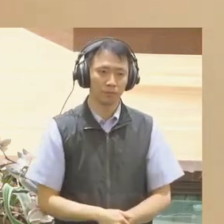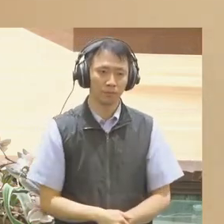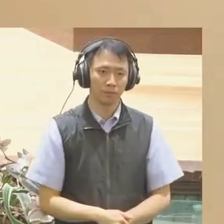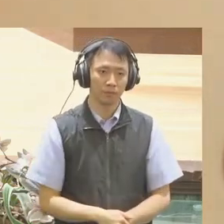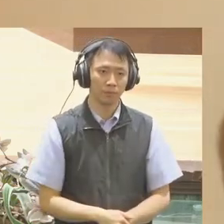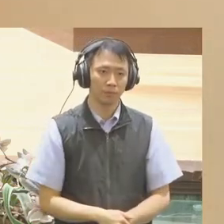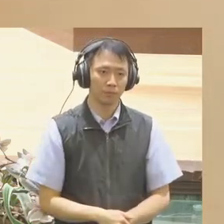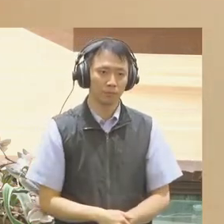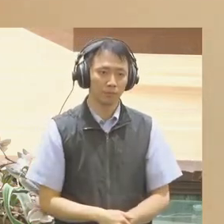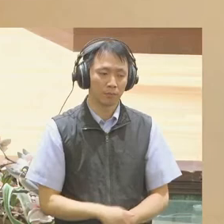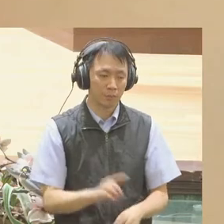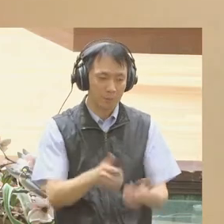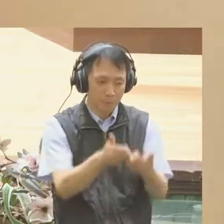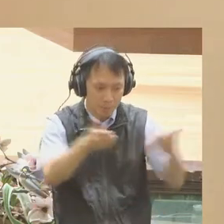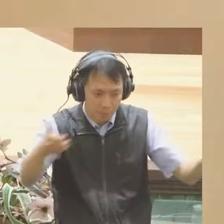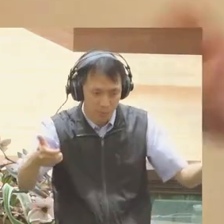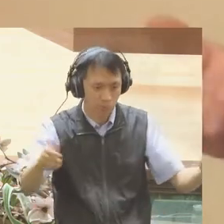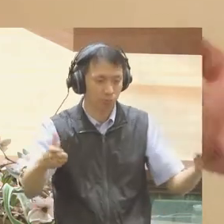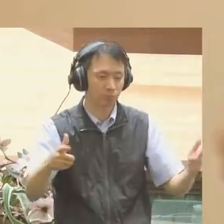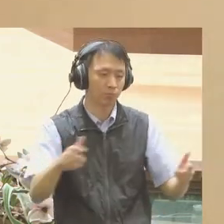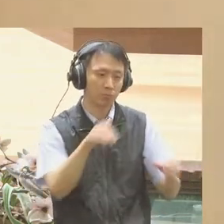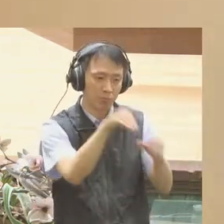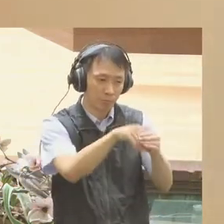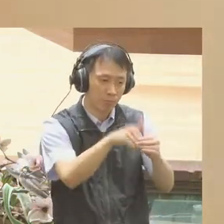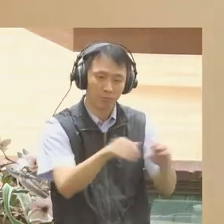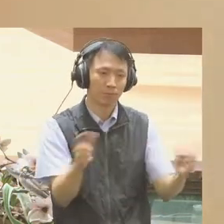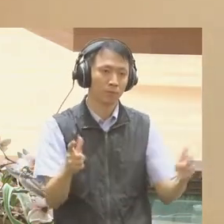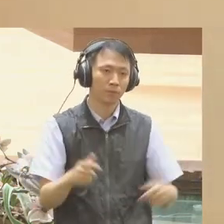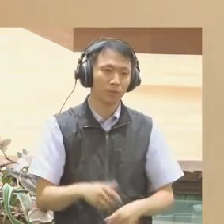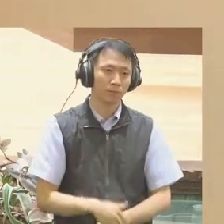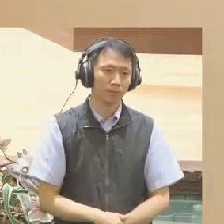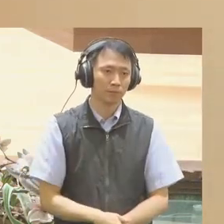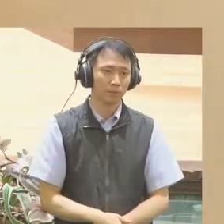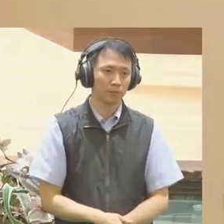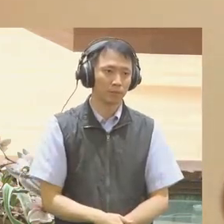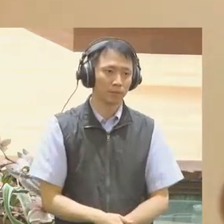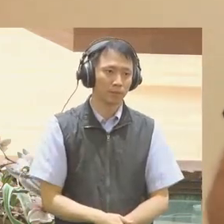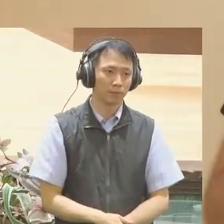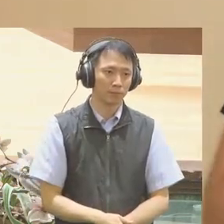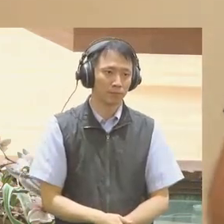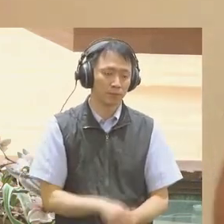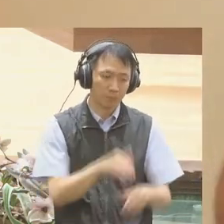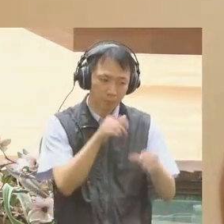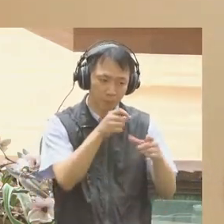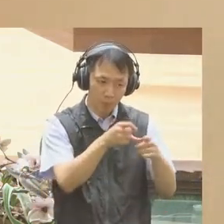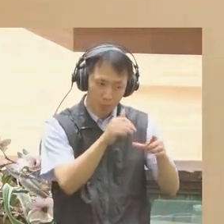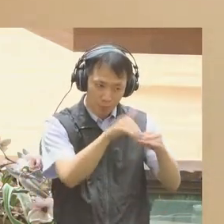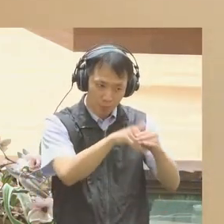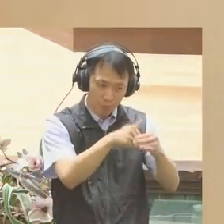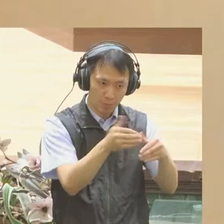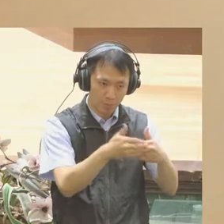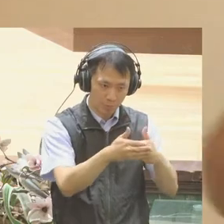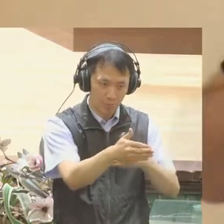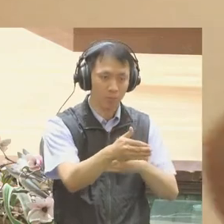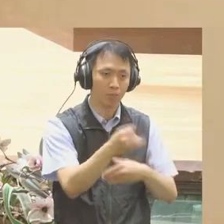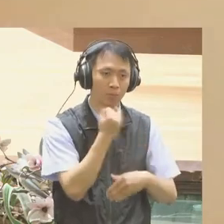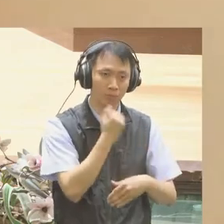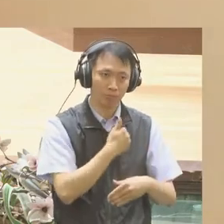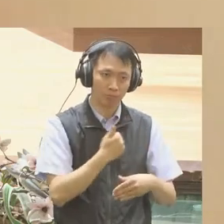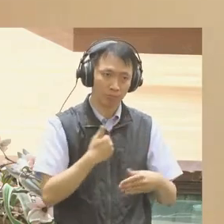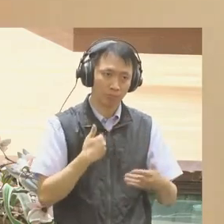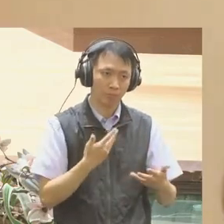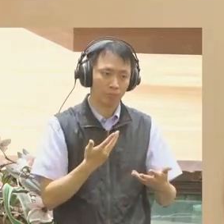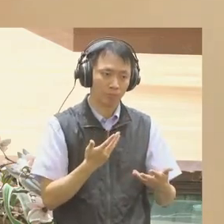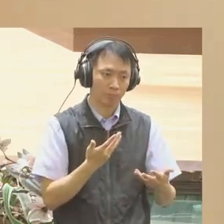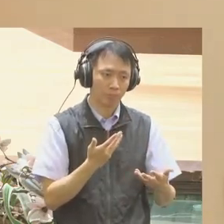signal at the ballot box or put to referendum, as referendums themselves are prone to get overloaded and hijacked because they're ultimately